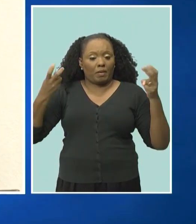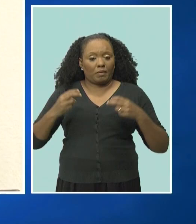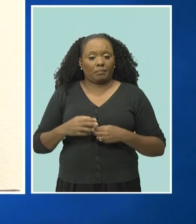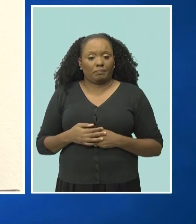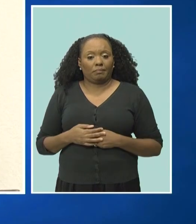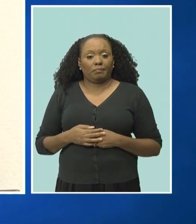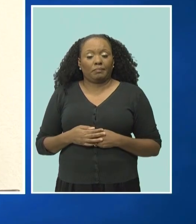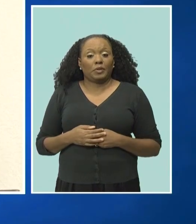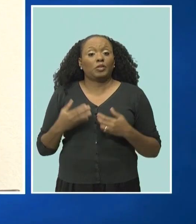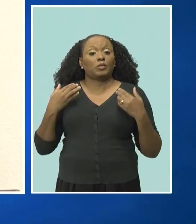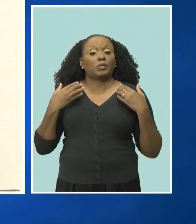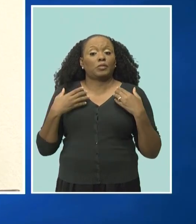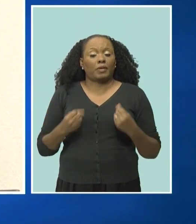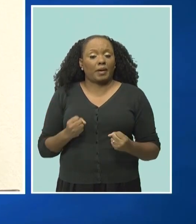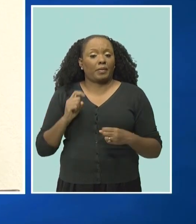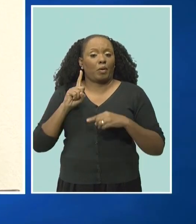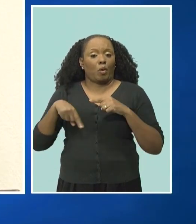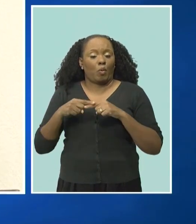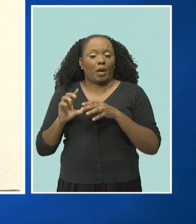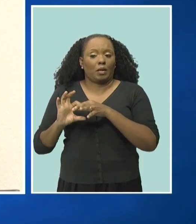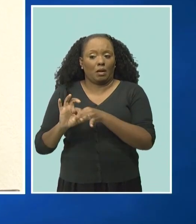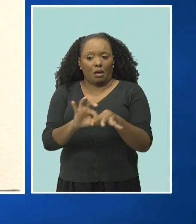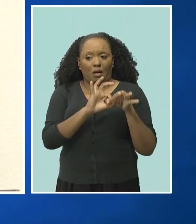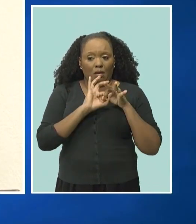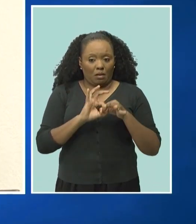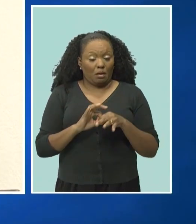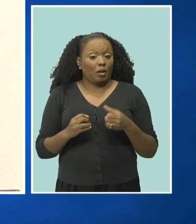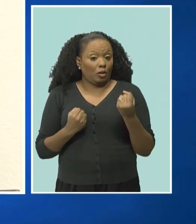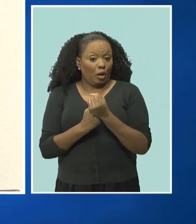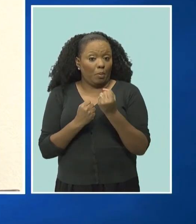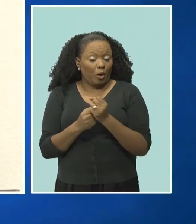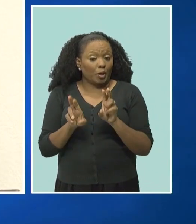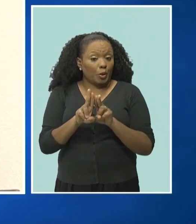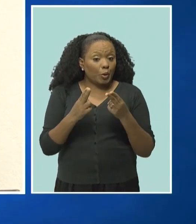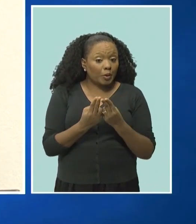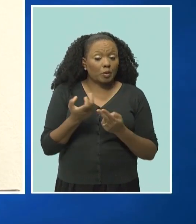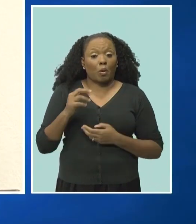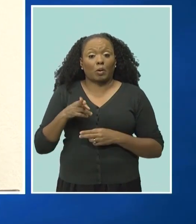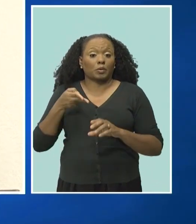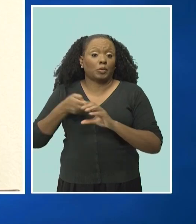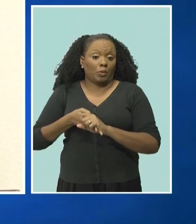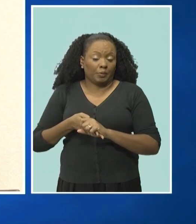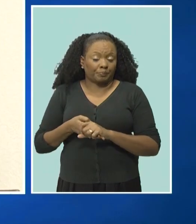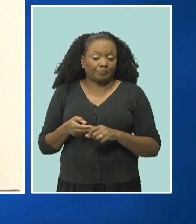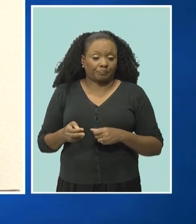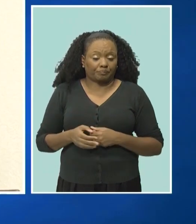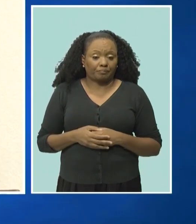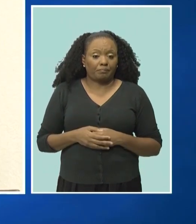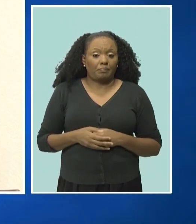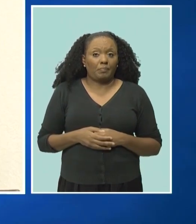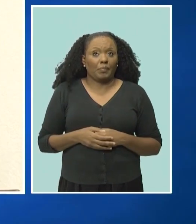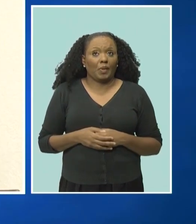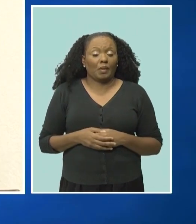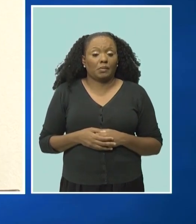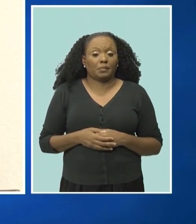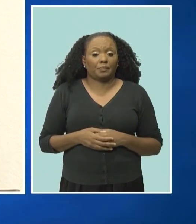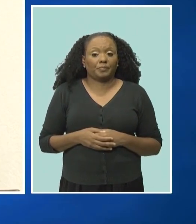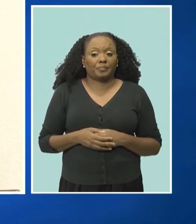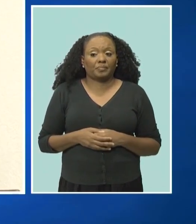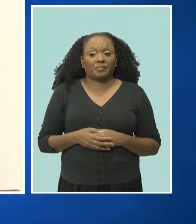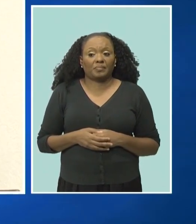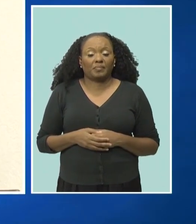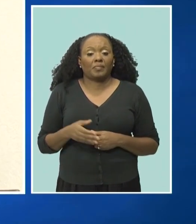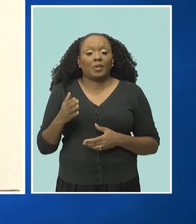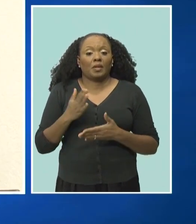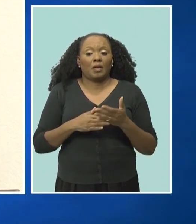supporting their trade union or joining one. Among other things, joining a trade union allows for issues of concern to workers